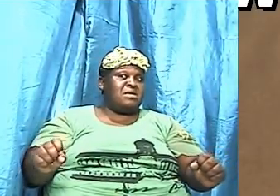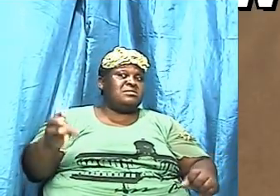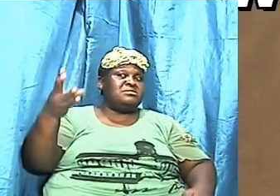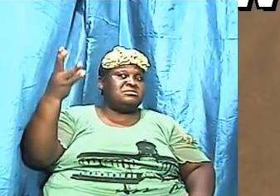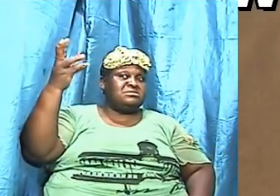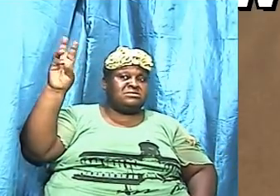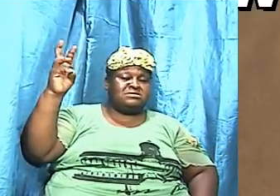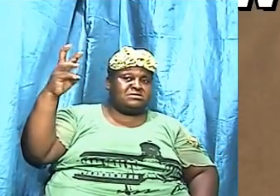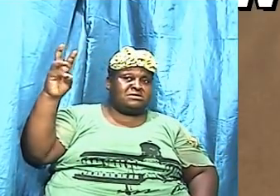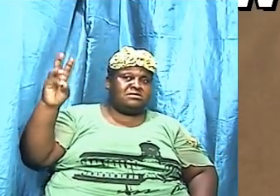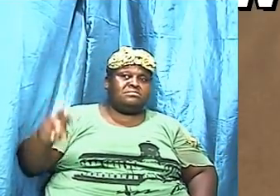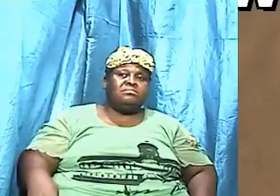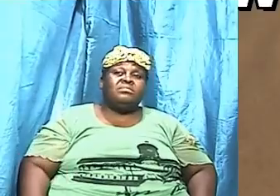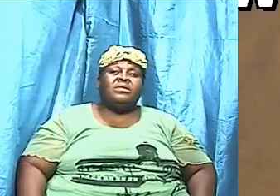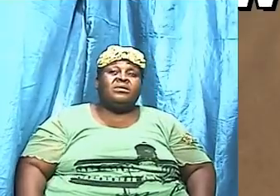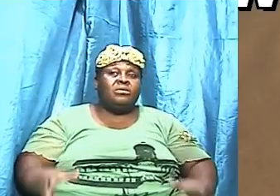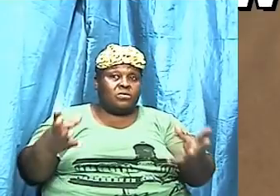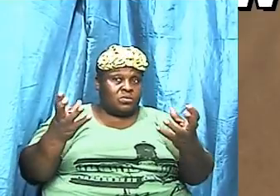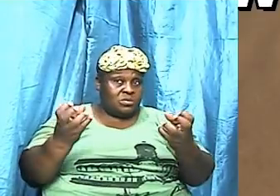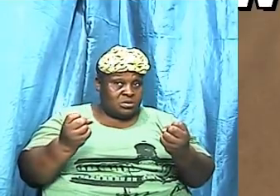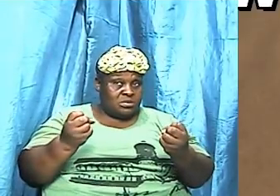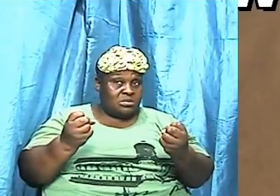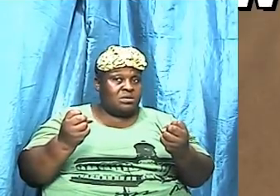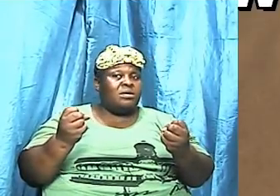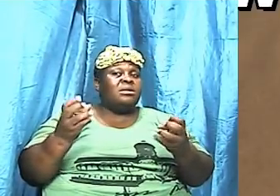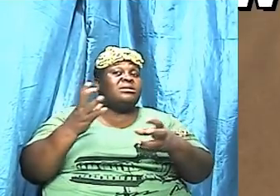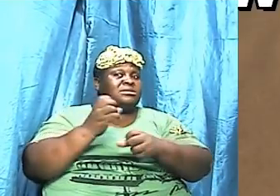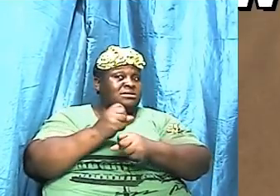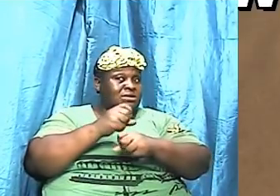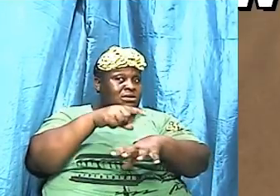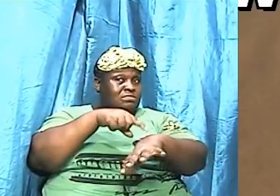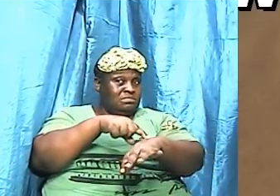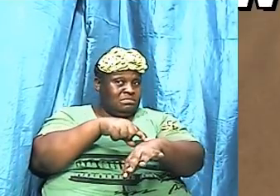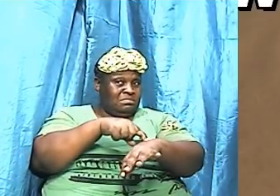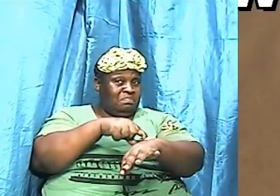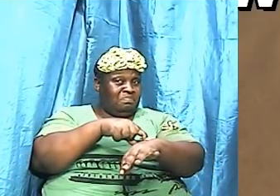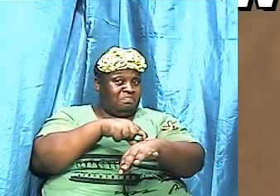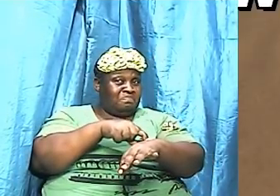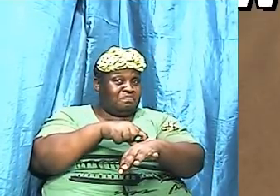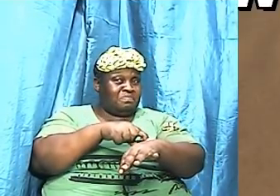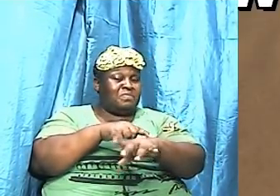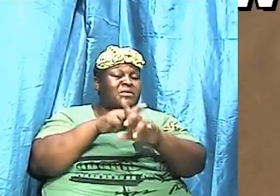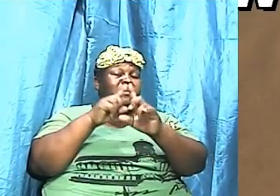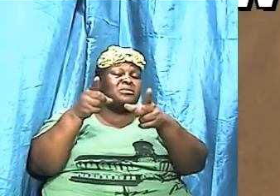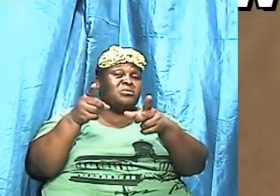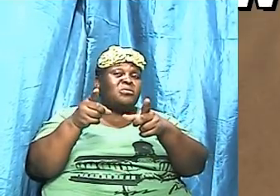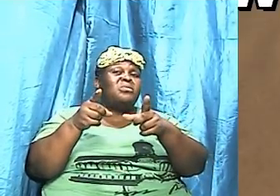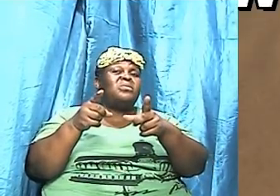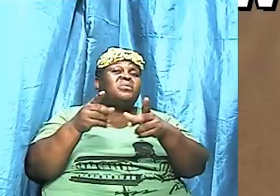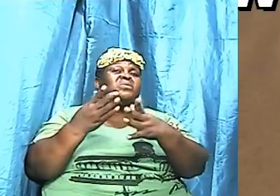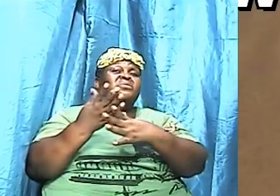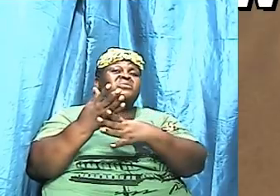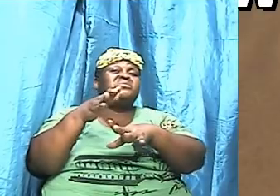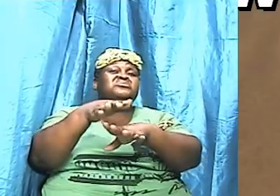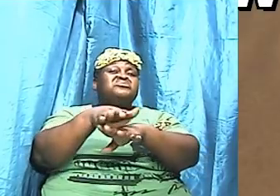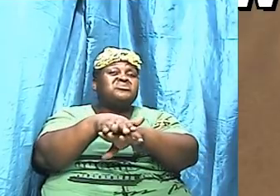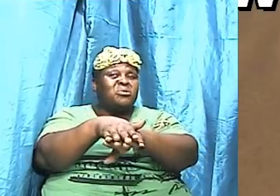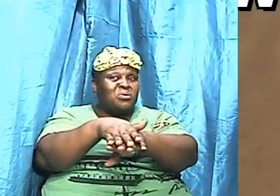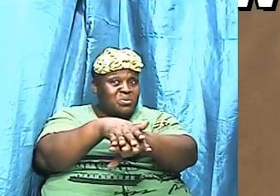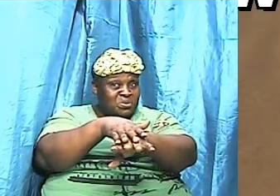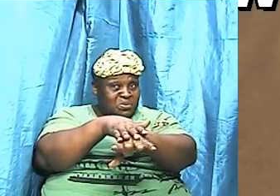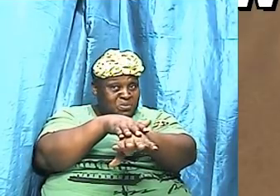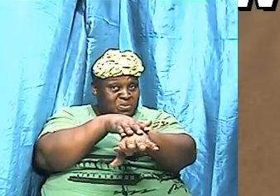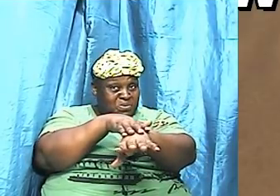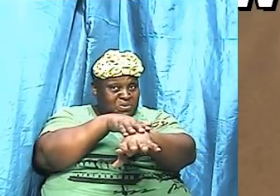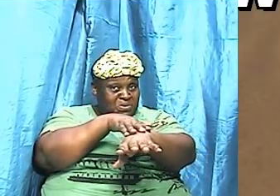take our time and go through so that